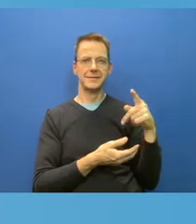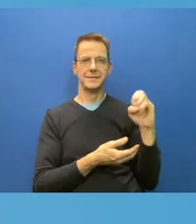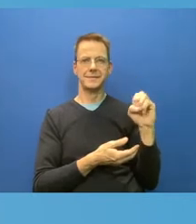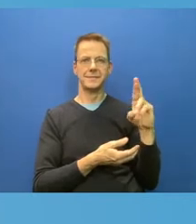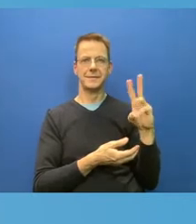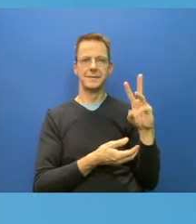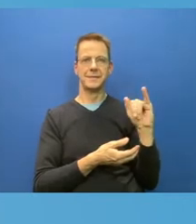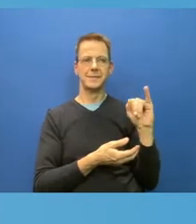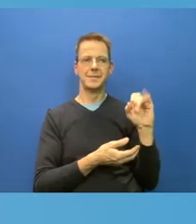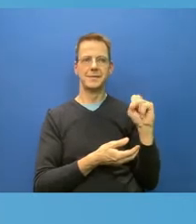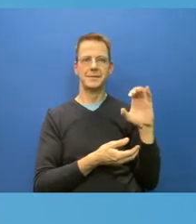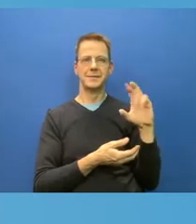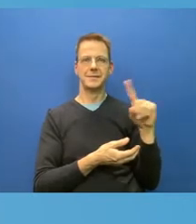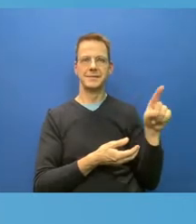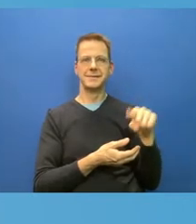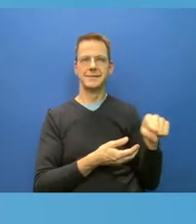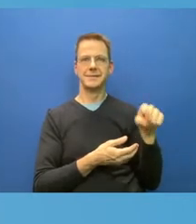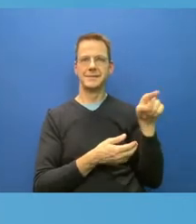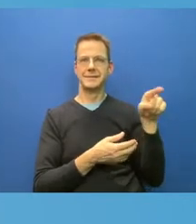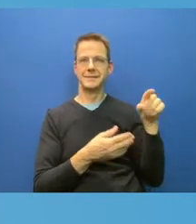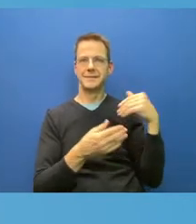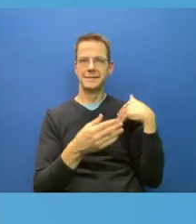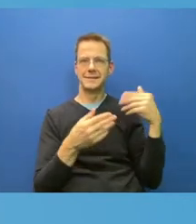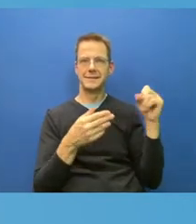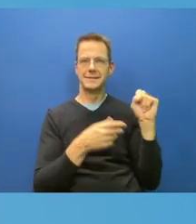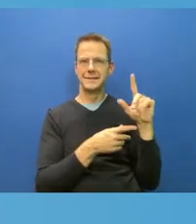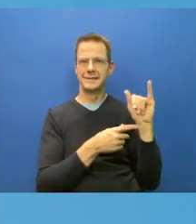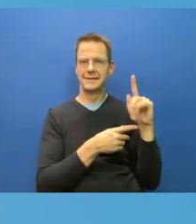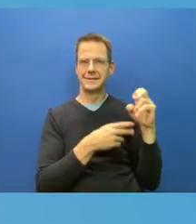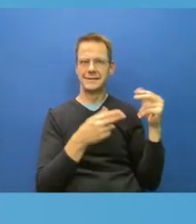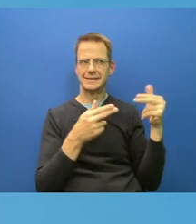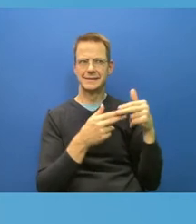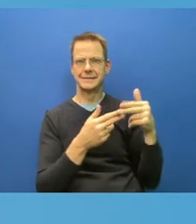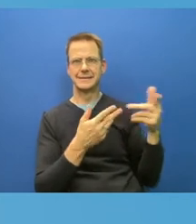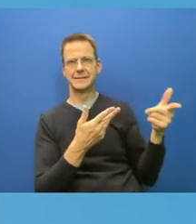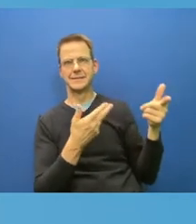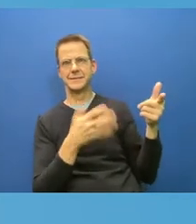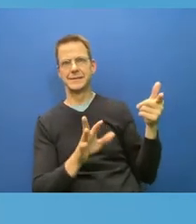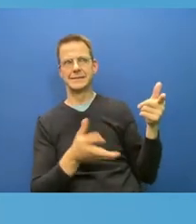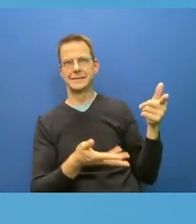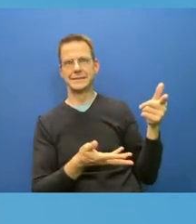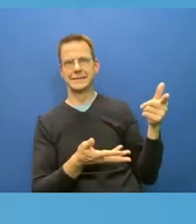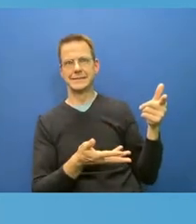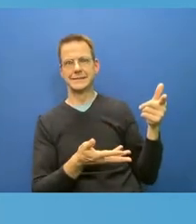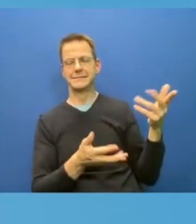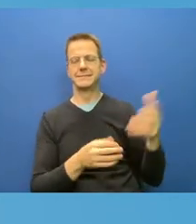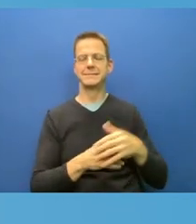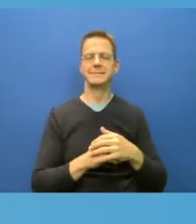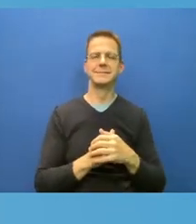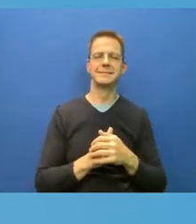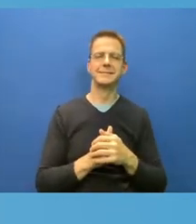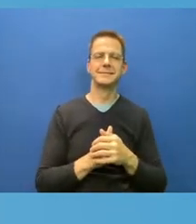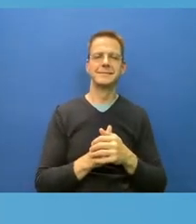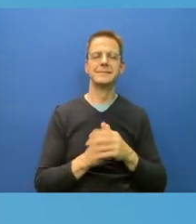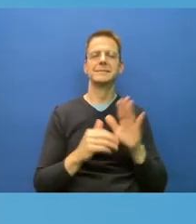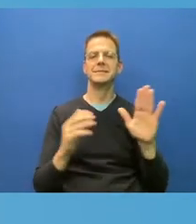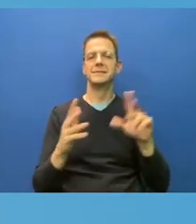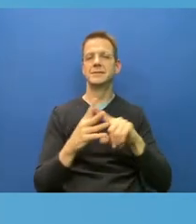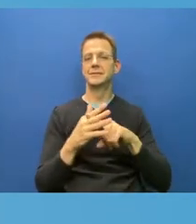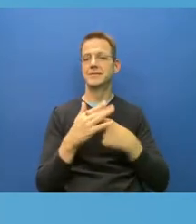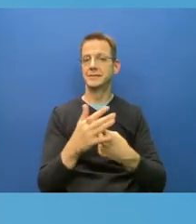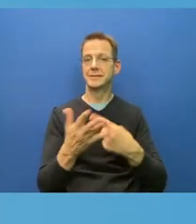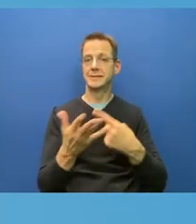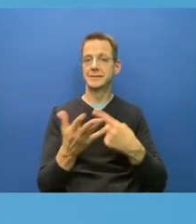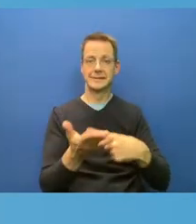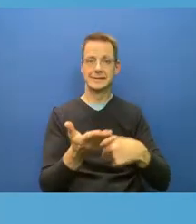all. As we dive into that conversation, I know Dr. Hardcastle has a few thoughts that they have prepared on some of